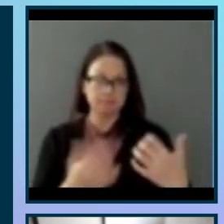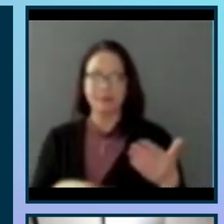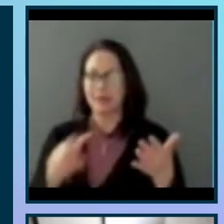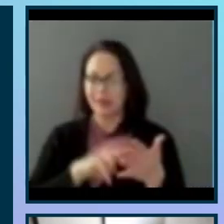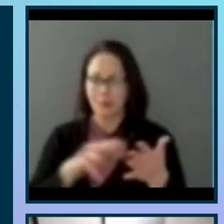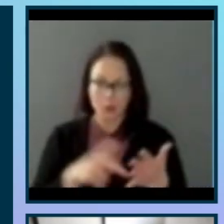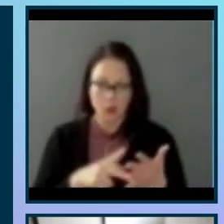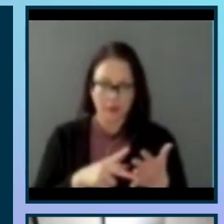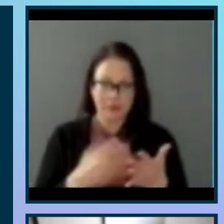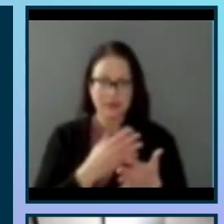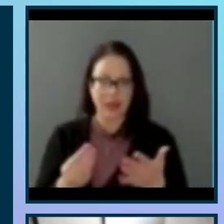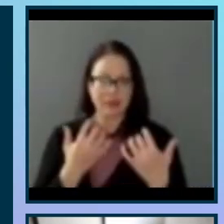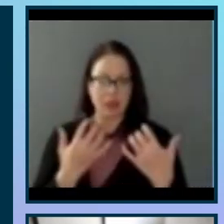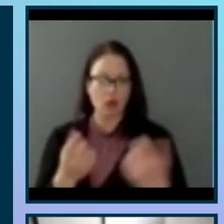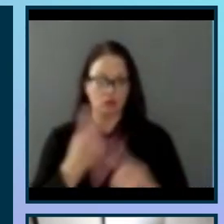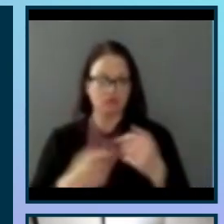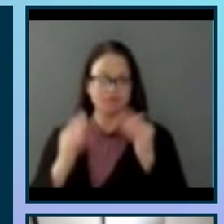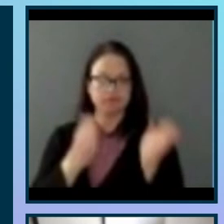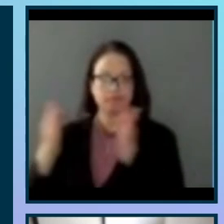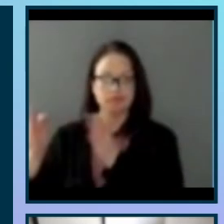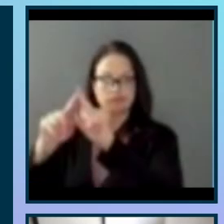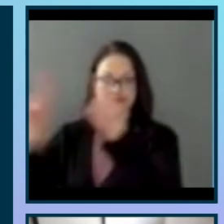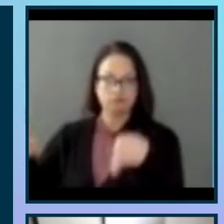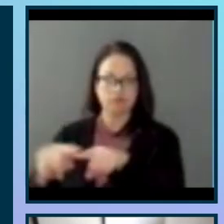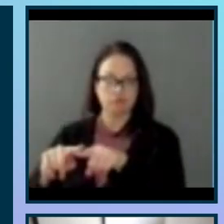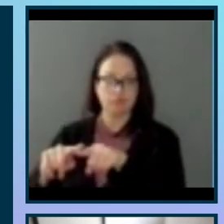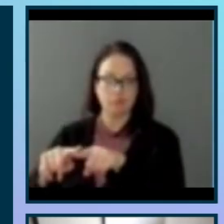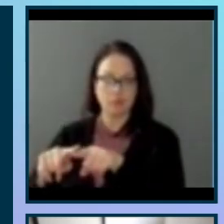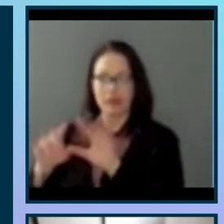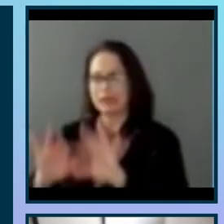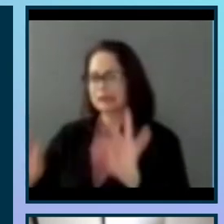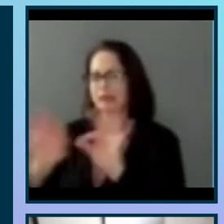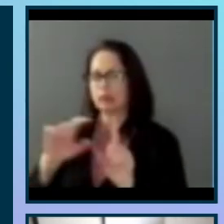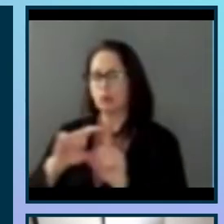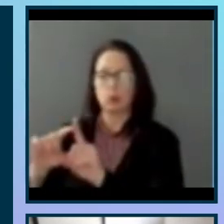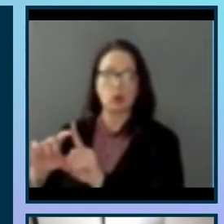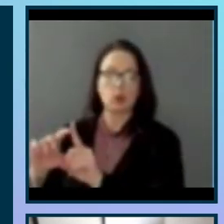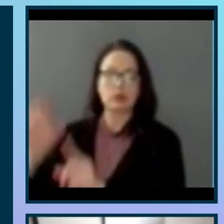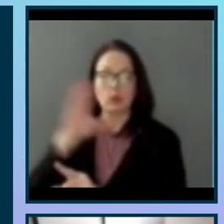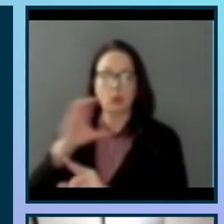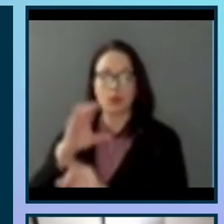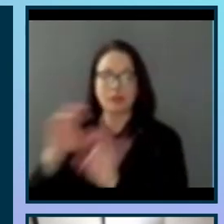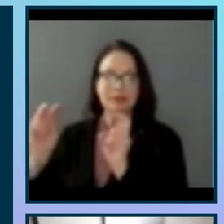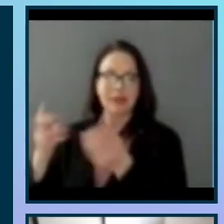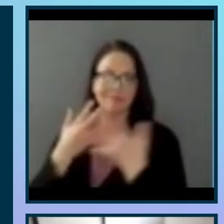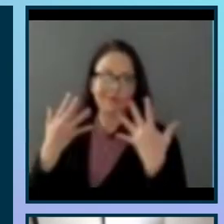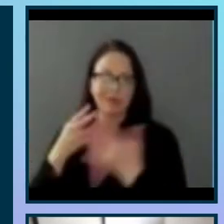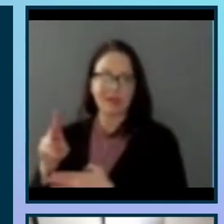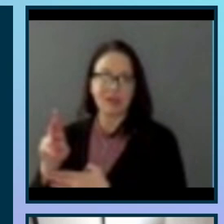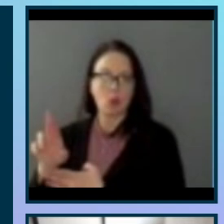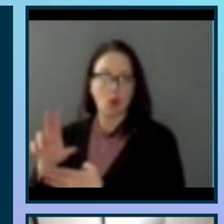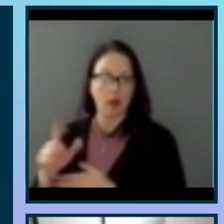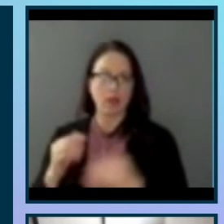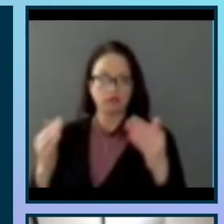the audience questions. The next box is for keywords, browser title, friendly URL. The next box is for